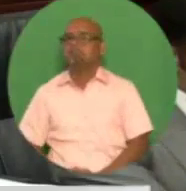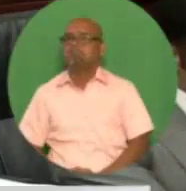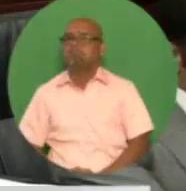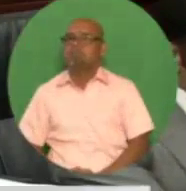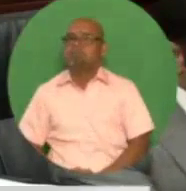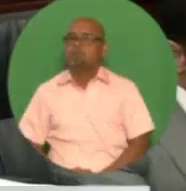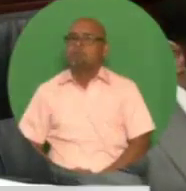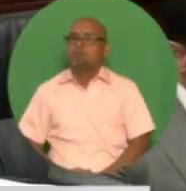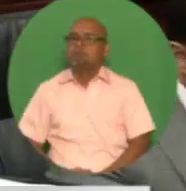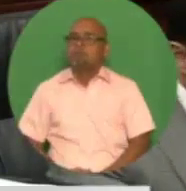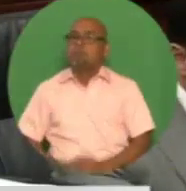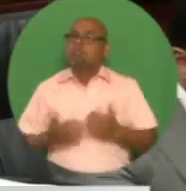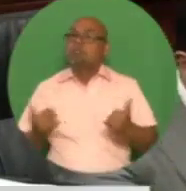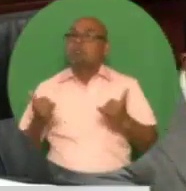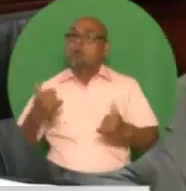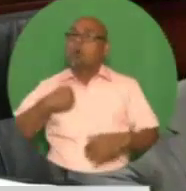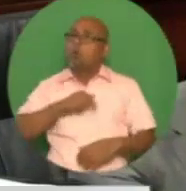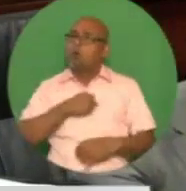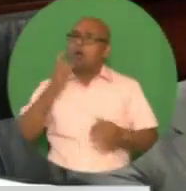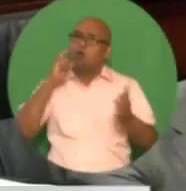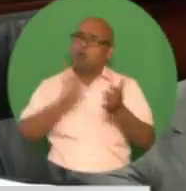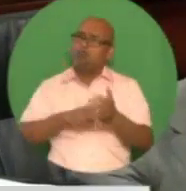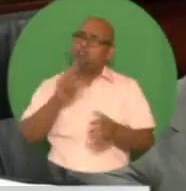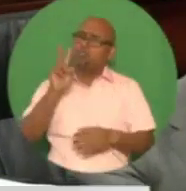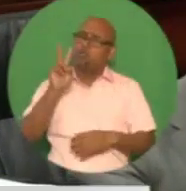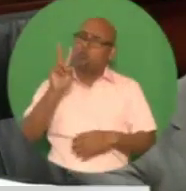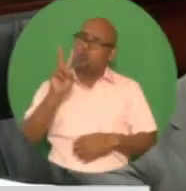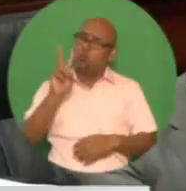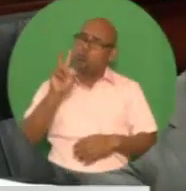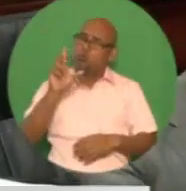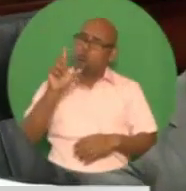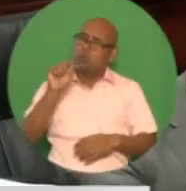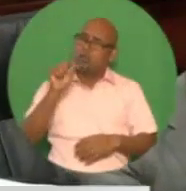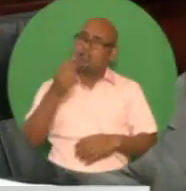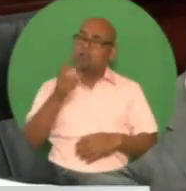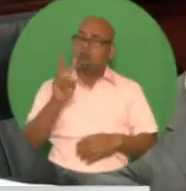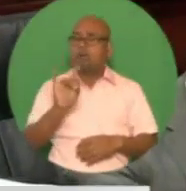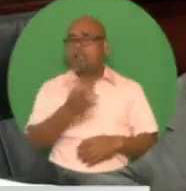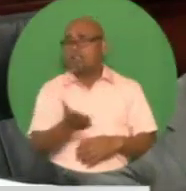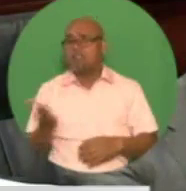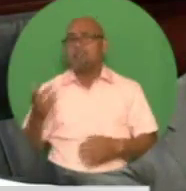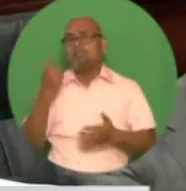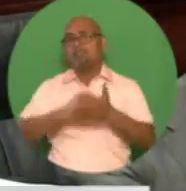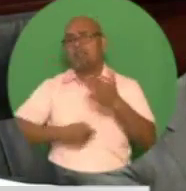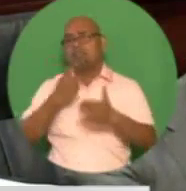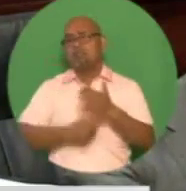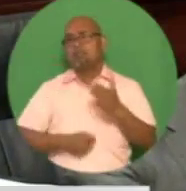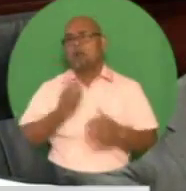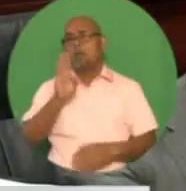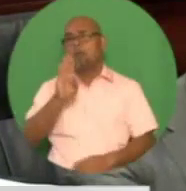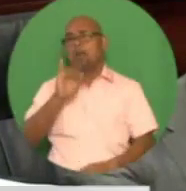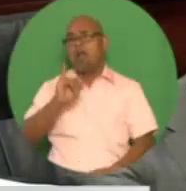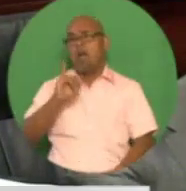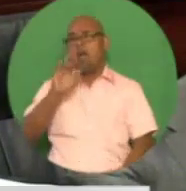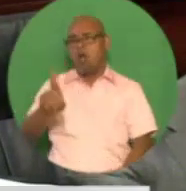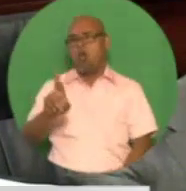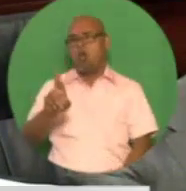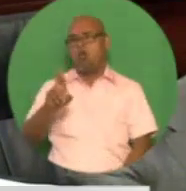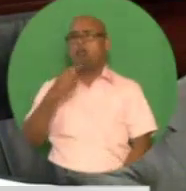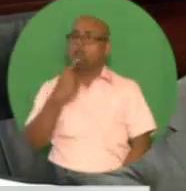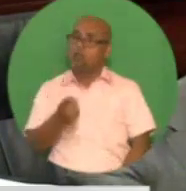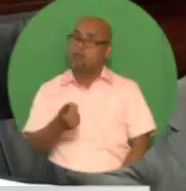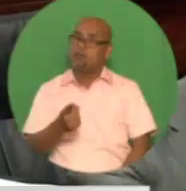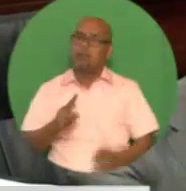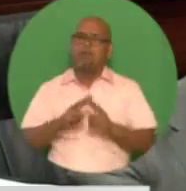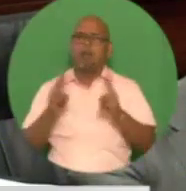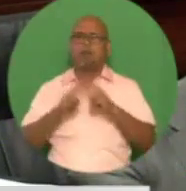to tax administration performance. The Board of Inland Revenue received the lowest mark in the four-point scale